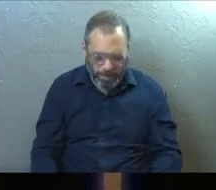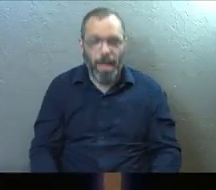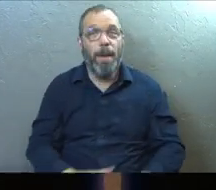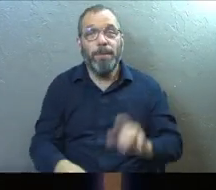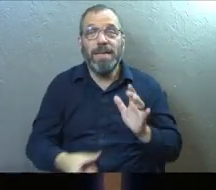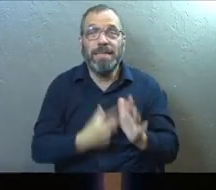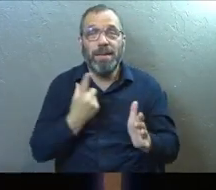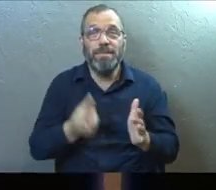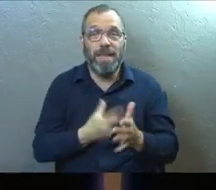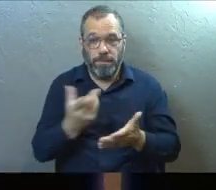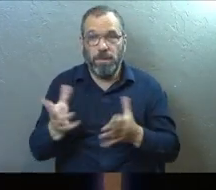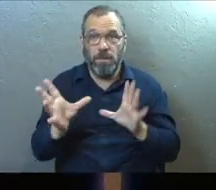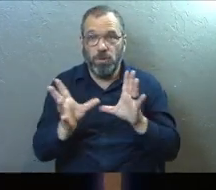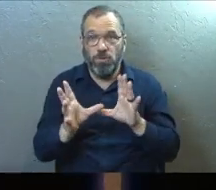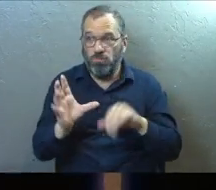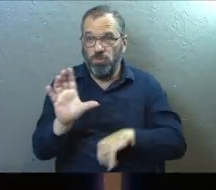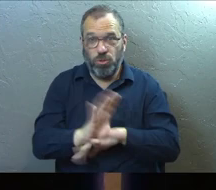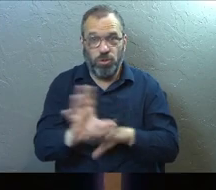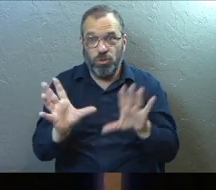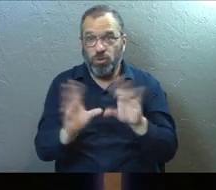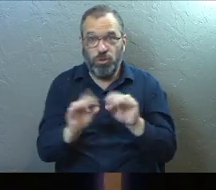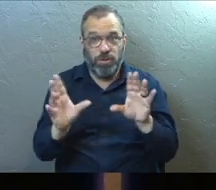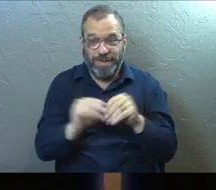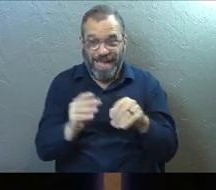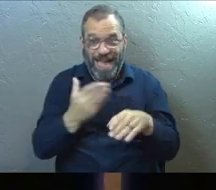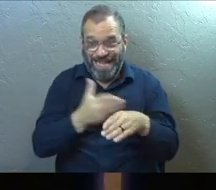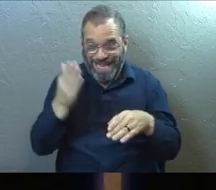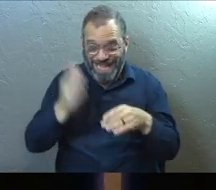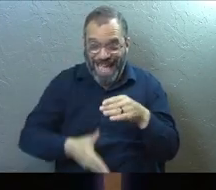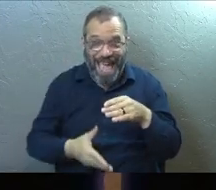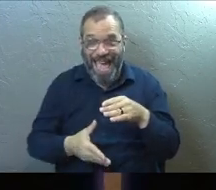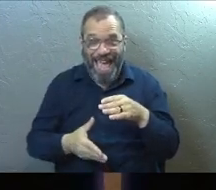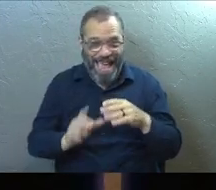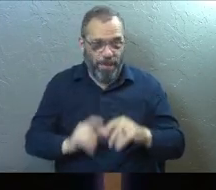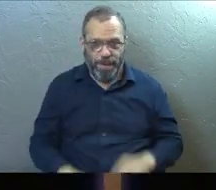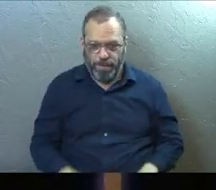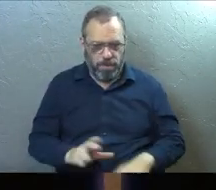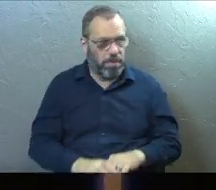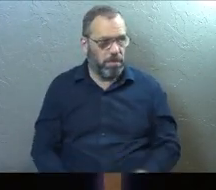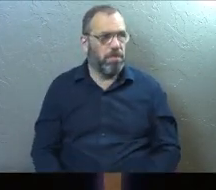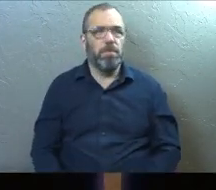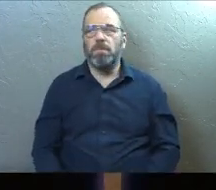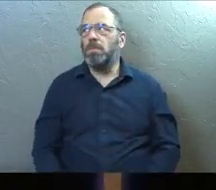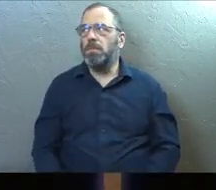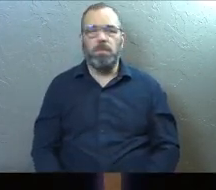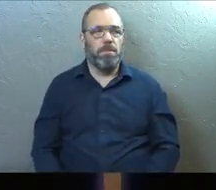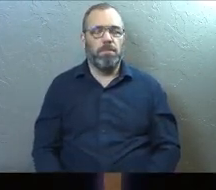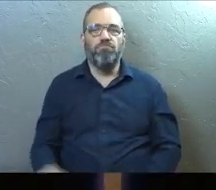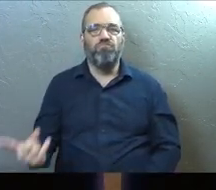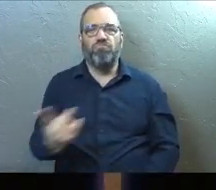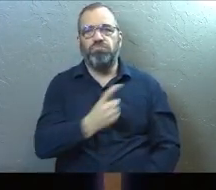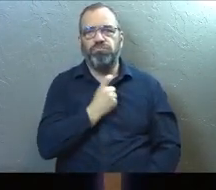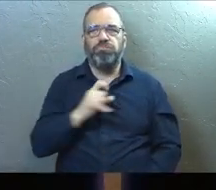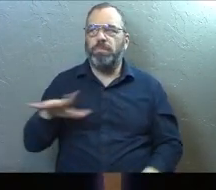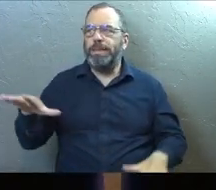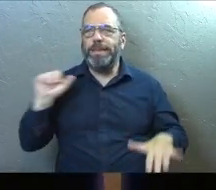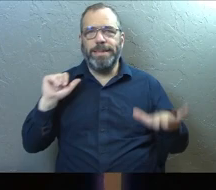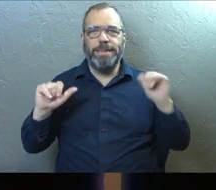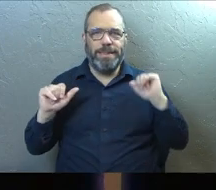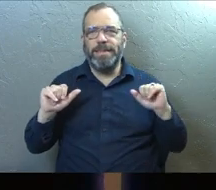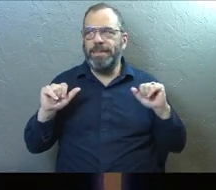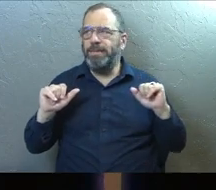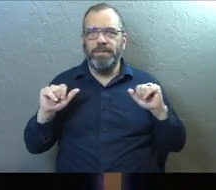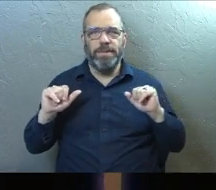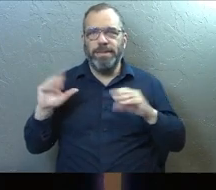But sometimes we have services, guys, and we get to near the end of the service and people start walking around in the back and people got to leave and